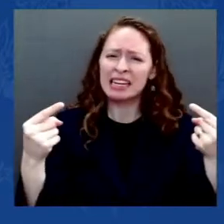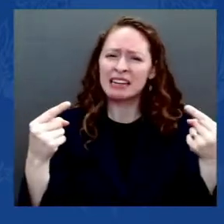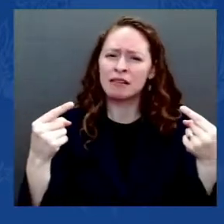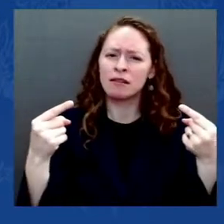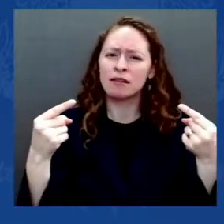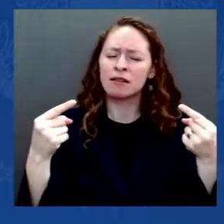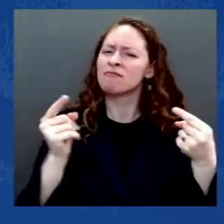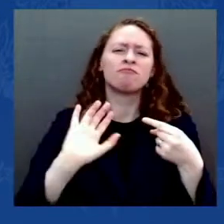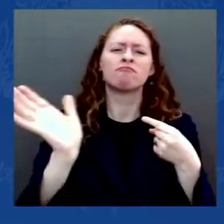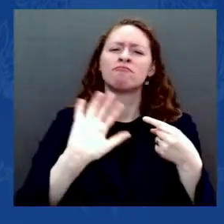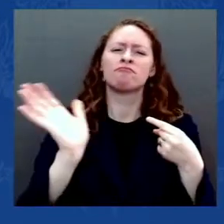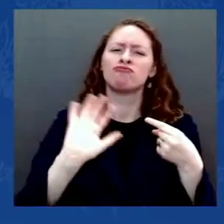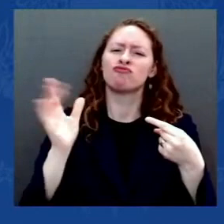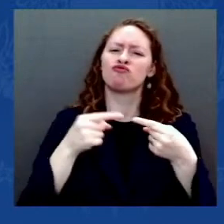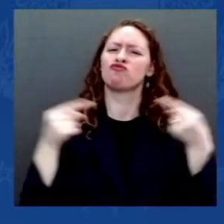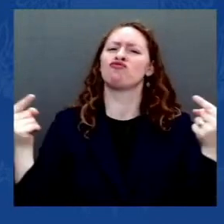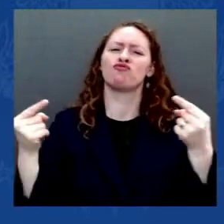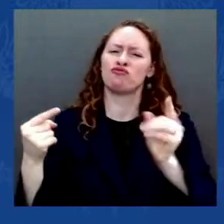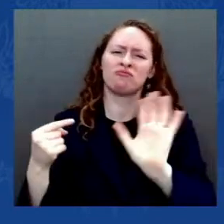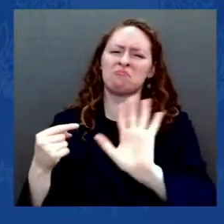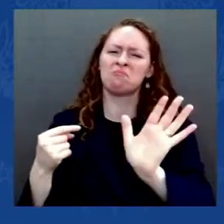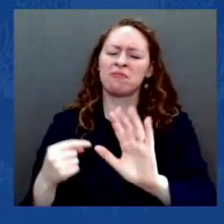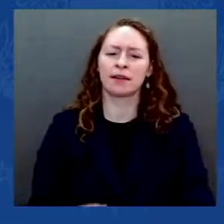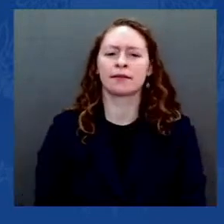Responsibility to see that America is an idea.